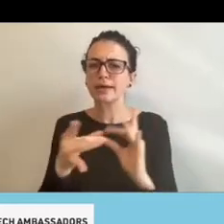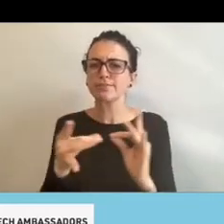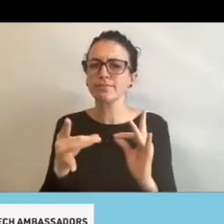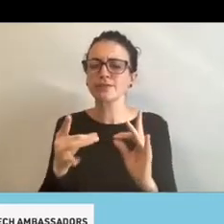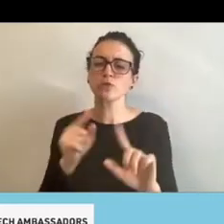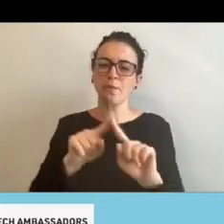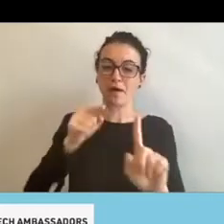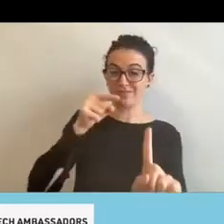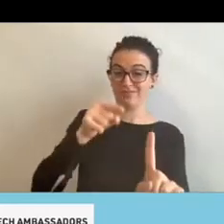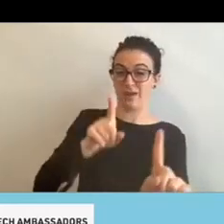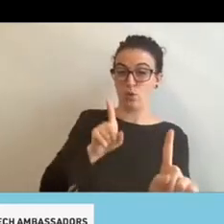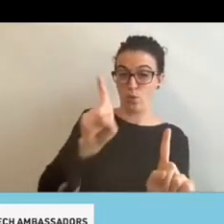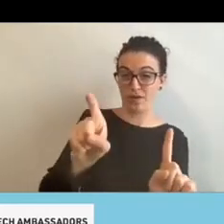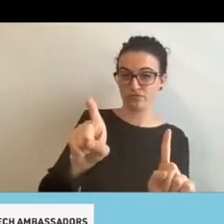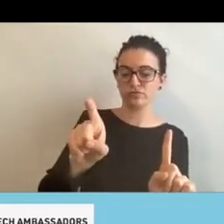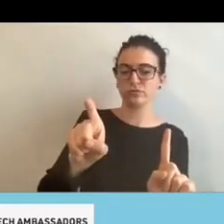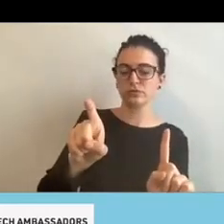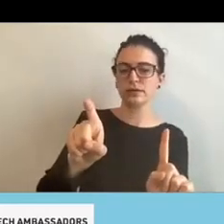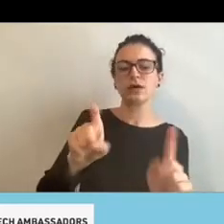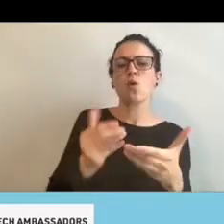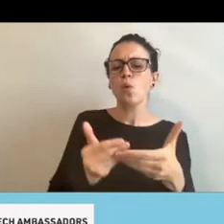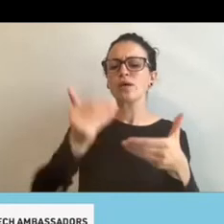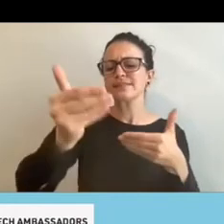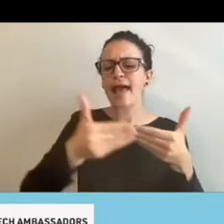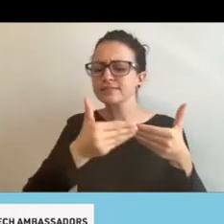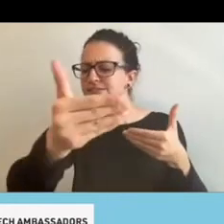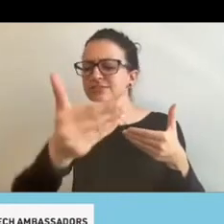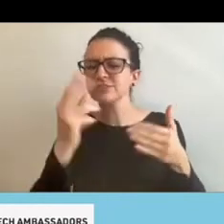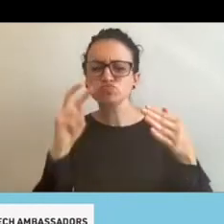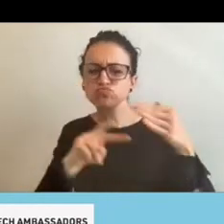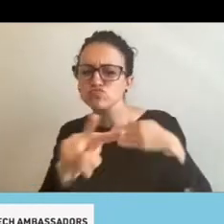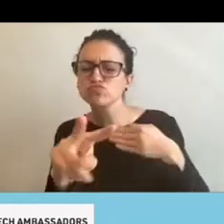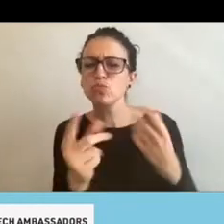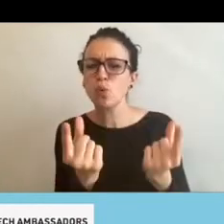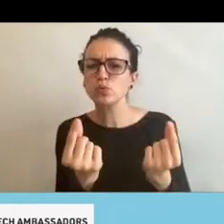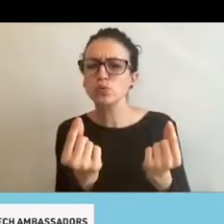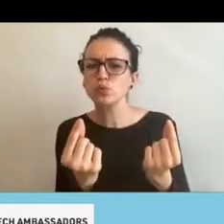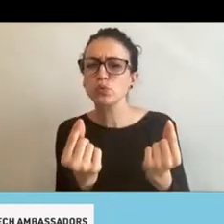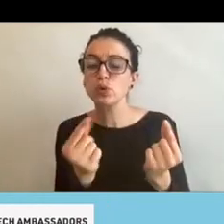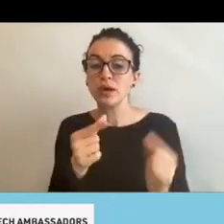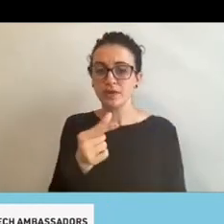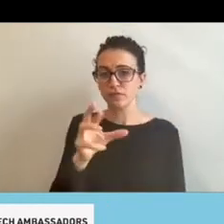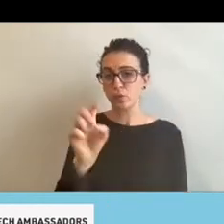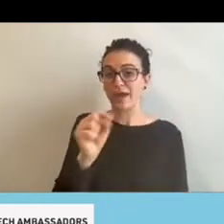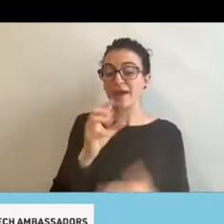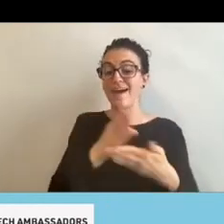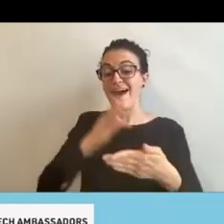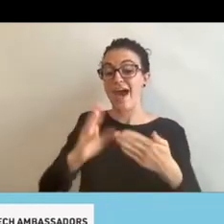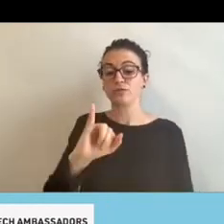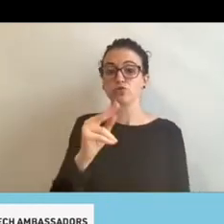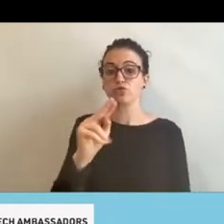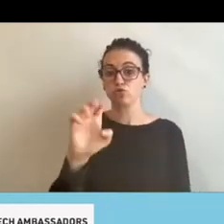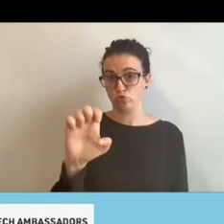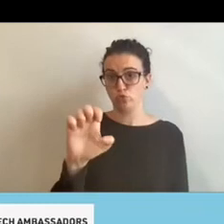So the question is what's next, right? Officially, this grant ends on June 30th. As